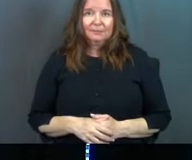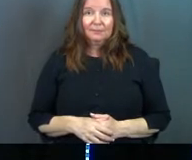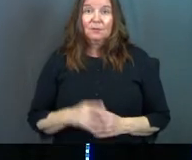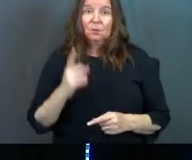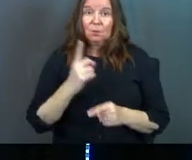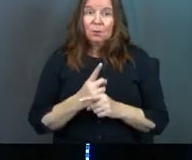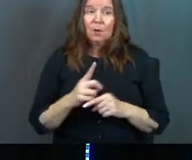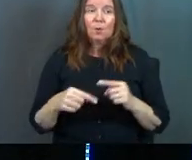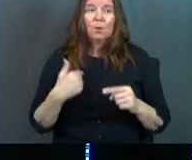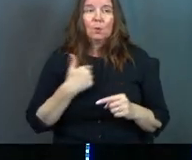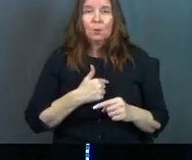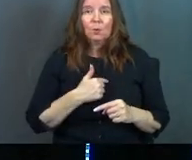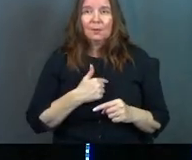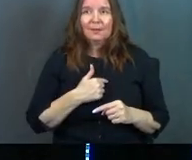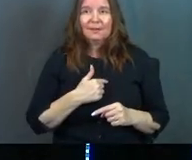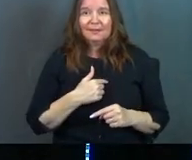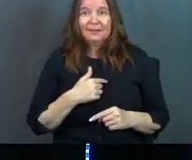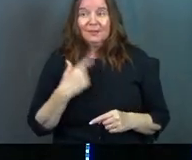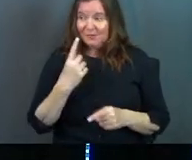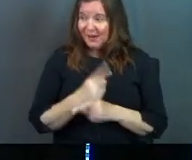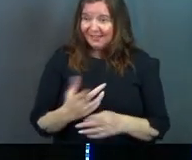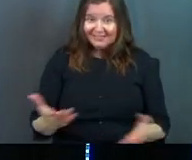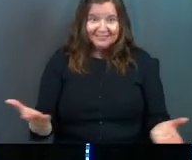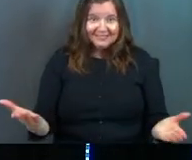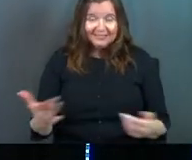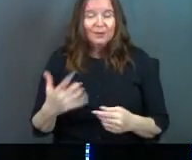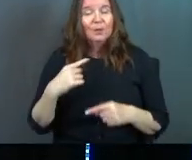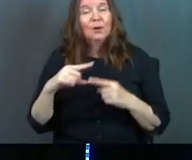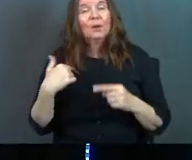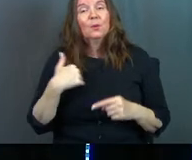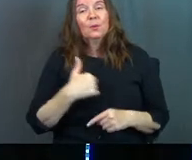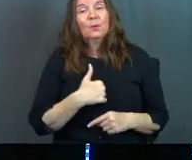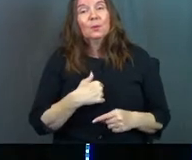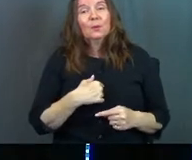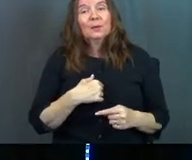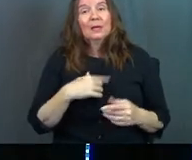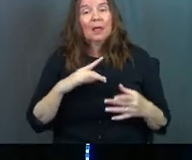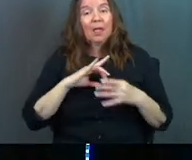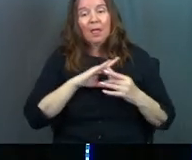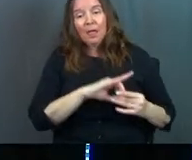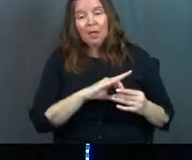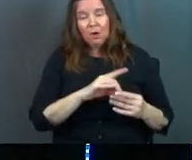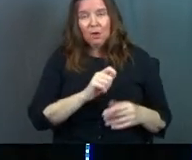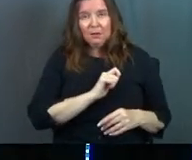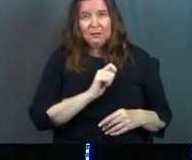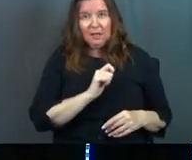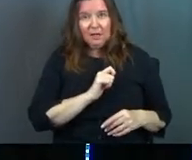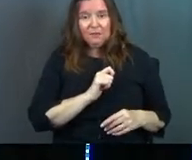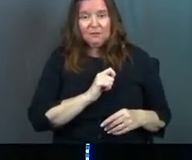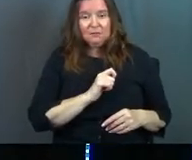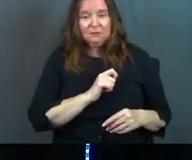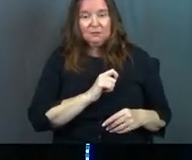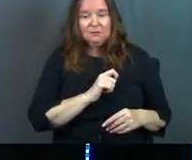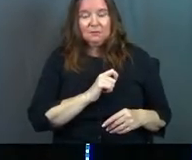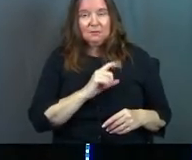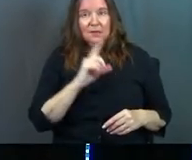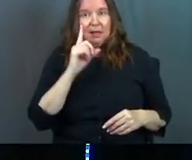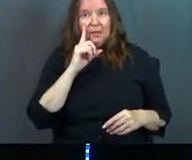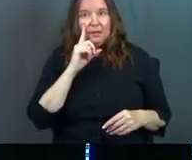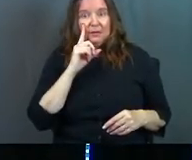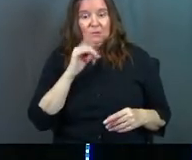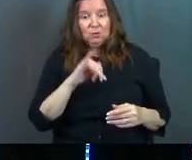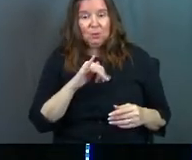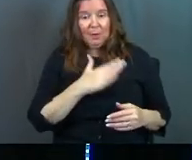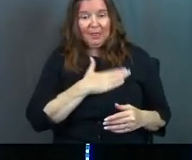Right? When we, when we, right, right, when we tether ourselves, when we tether ourselves